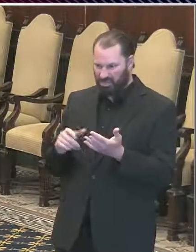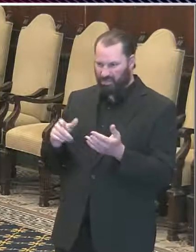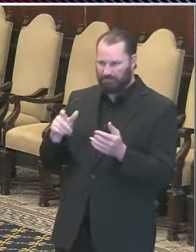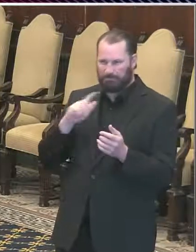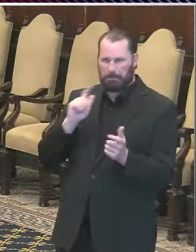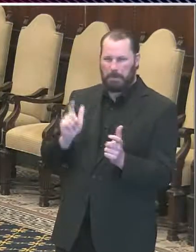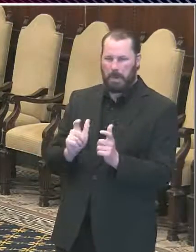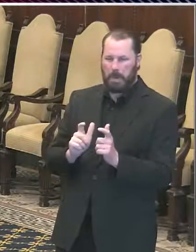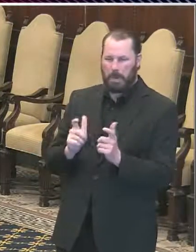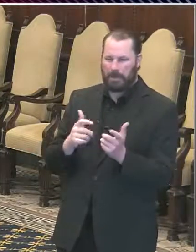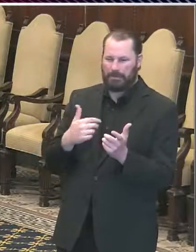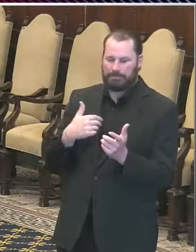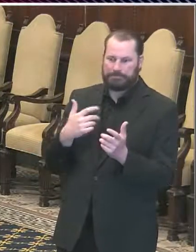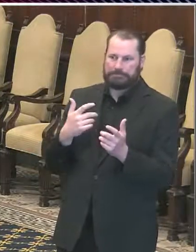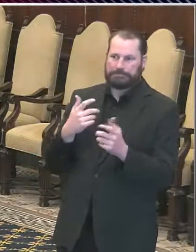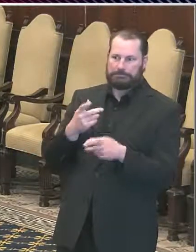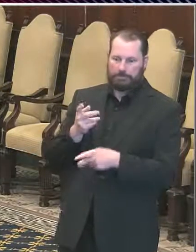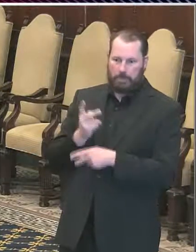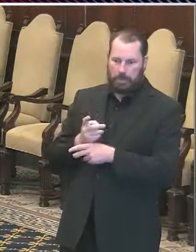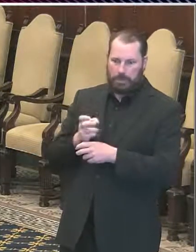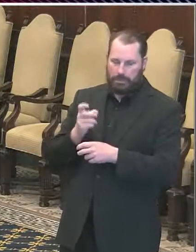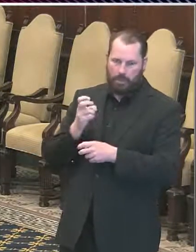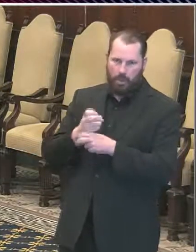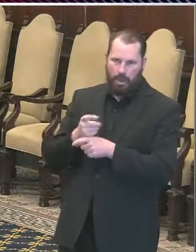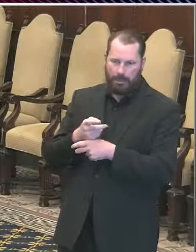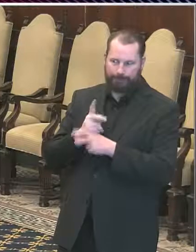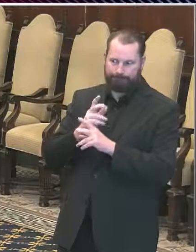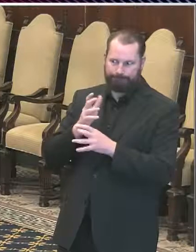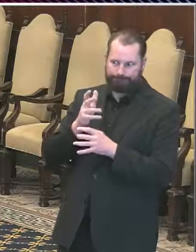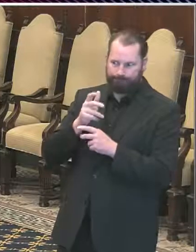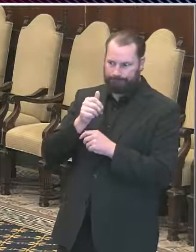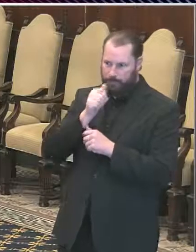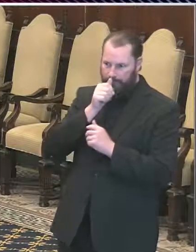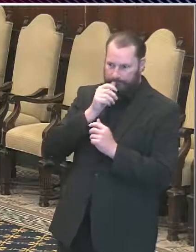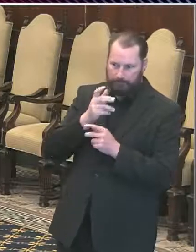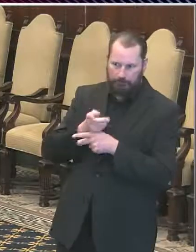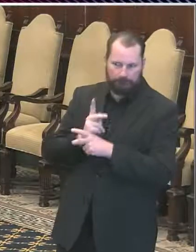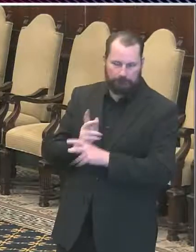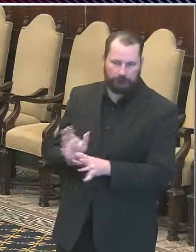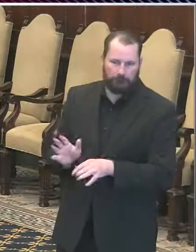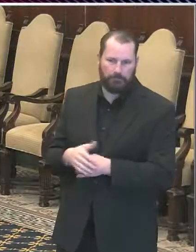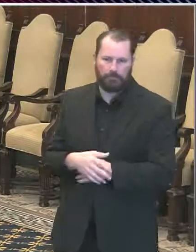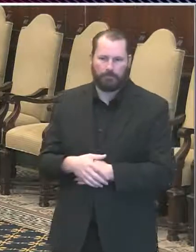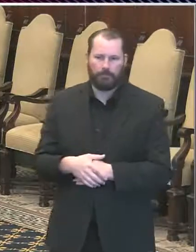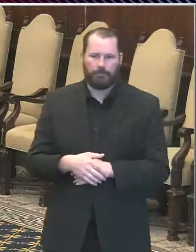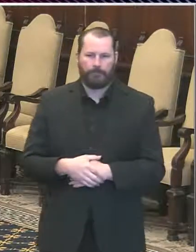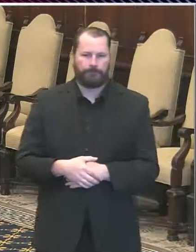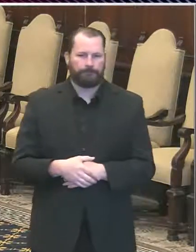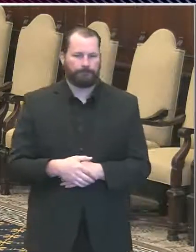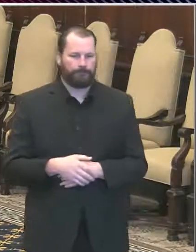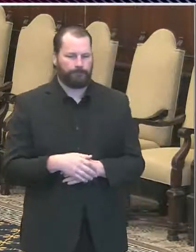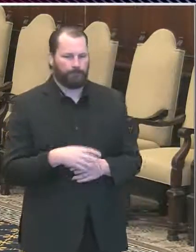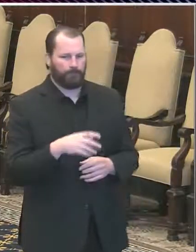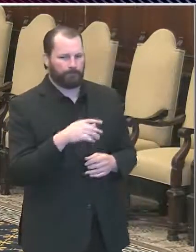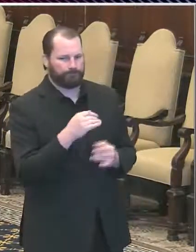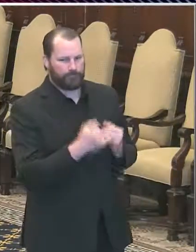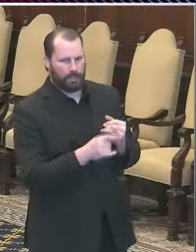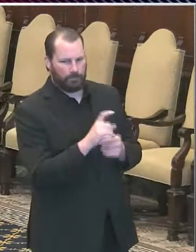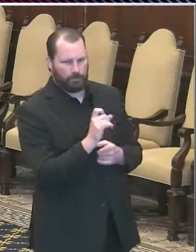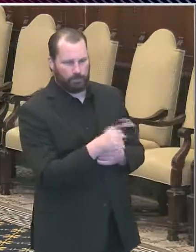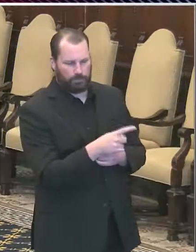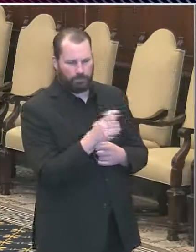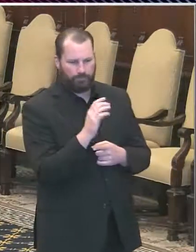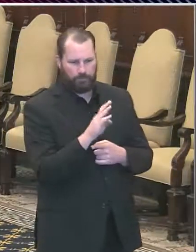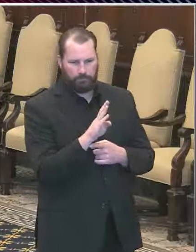Okay. Thank you. And my final question would be probably for Brian Abernathy